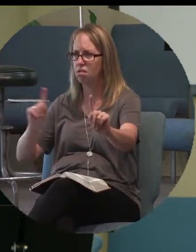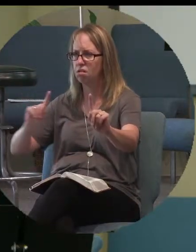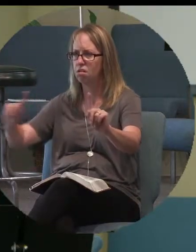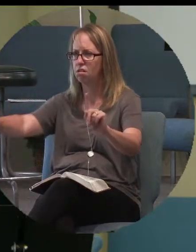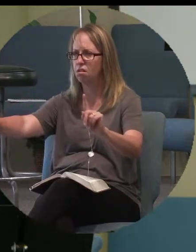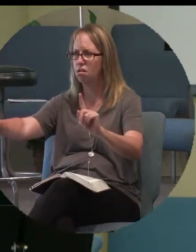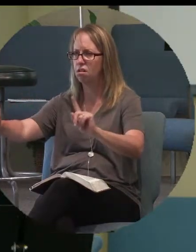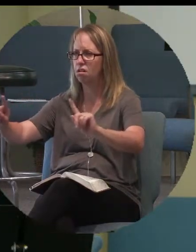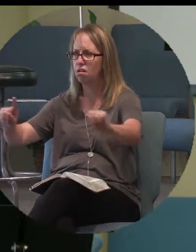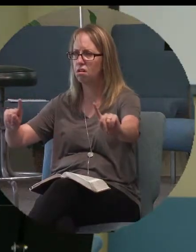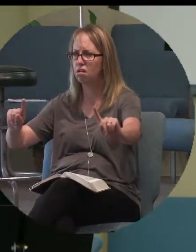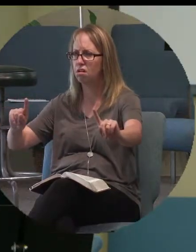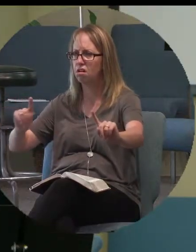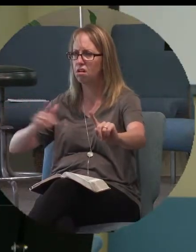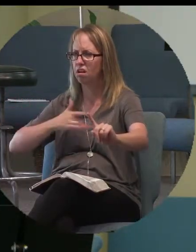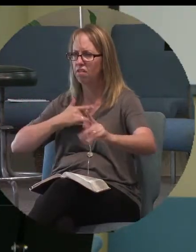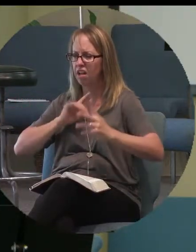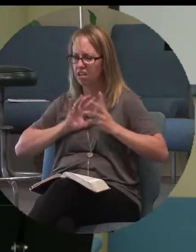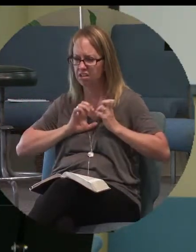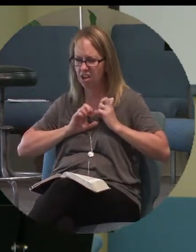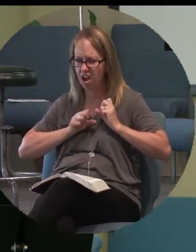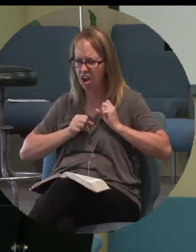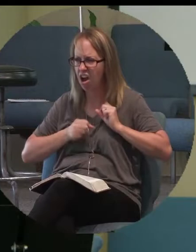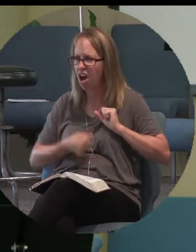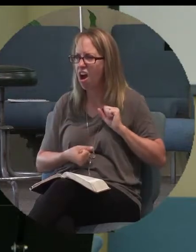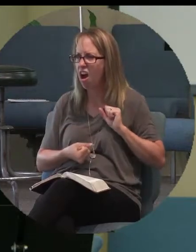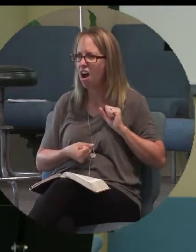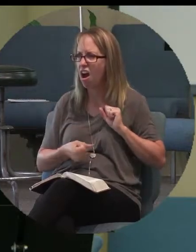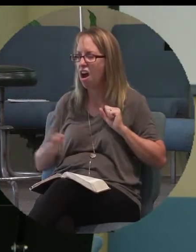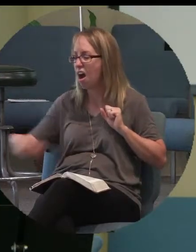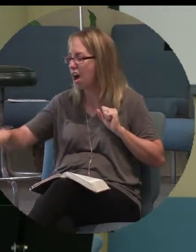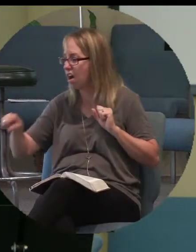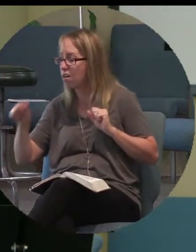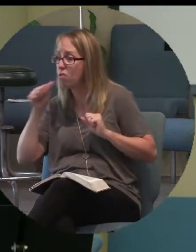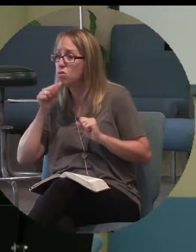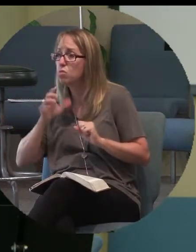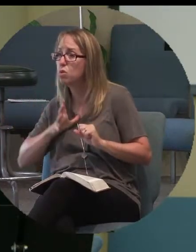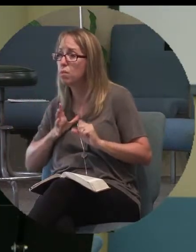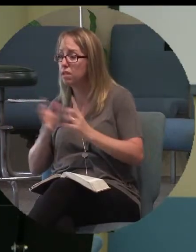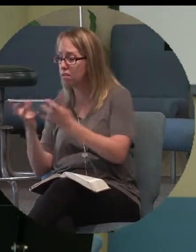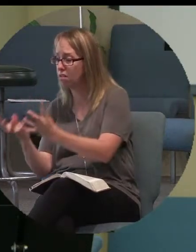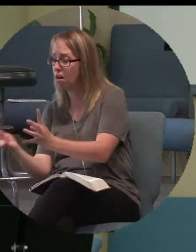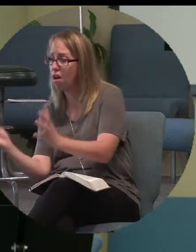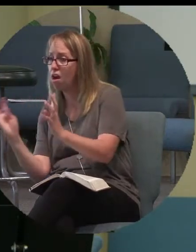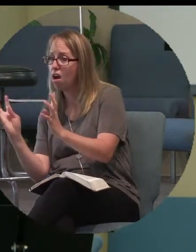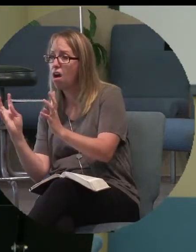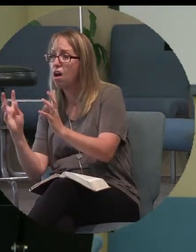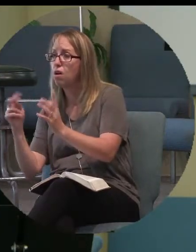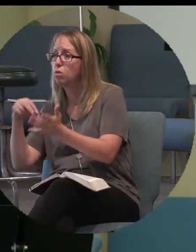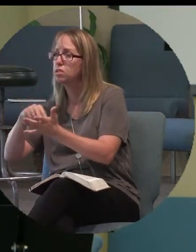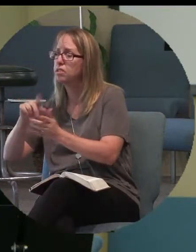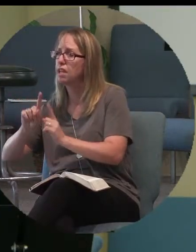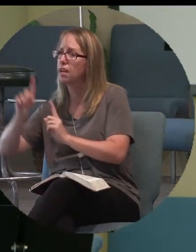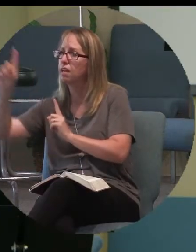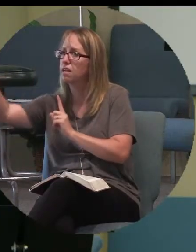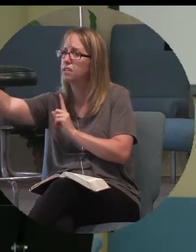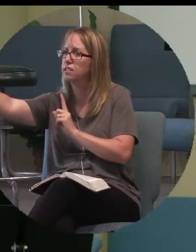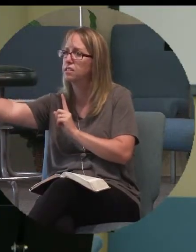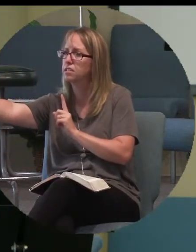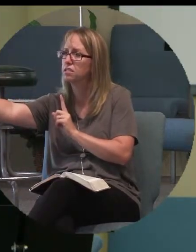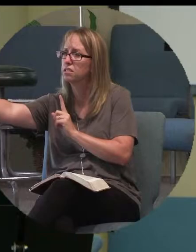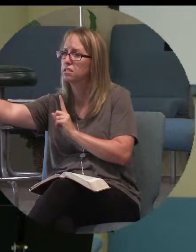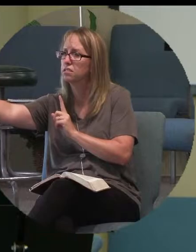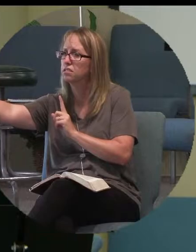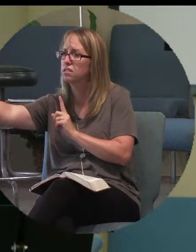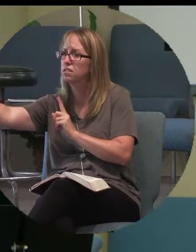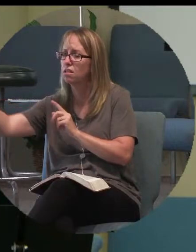his acquaintances and the women who accompanied him from Galilee were standing at a distance, seeing